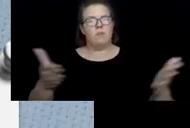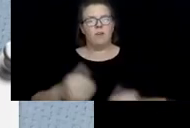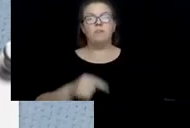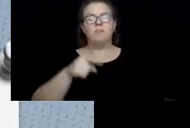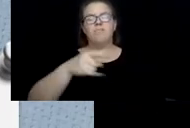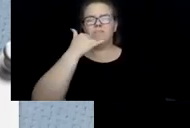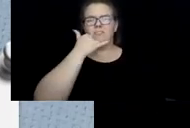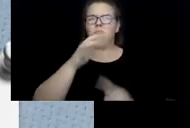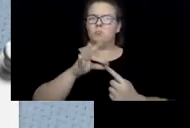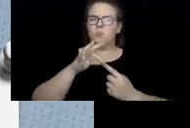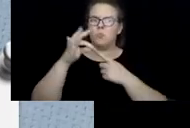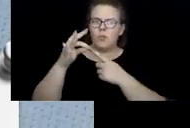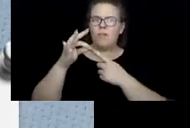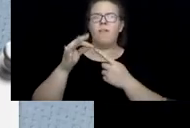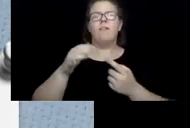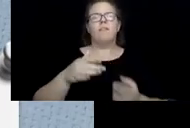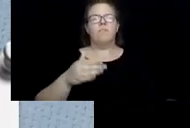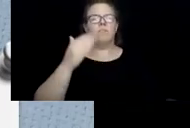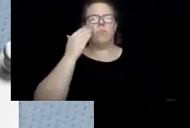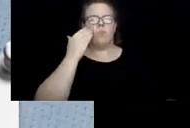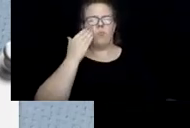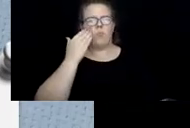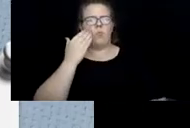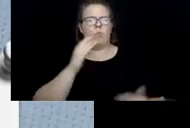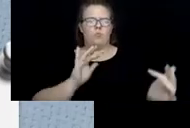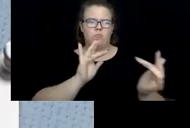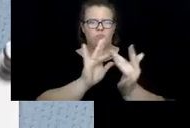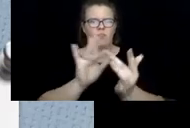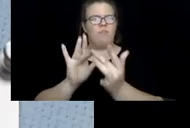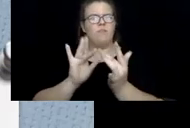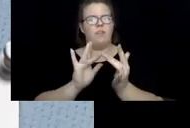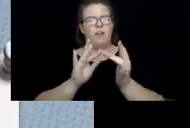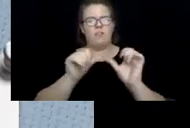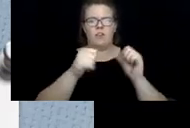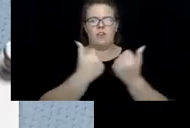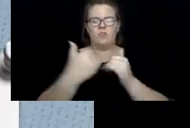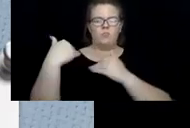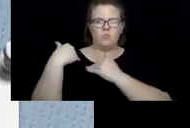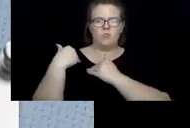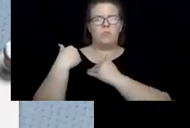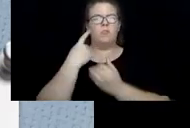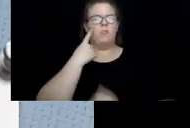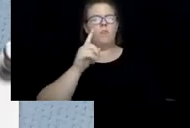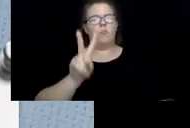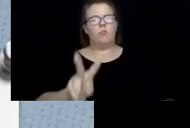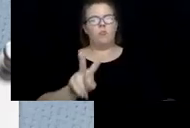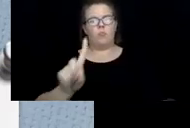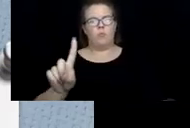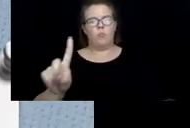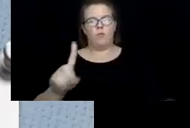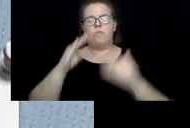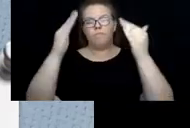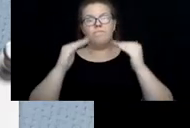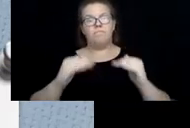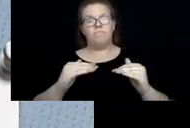calls went to contact Community Services, the agency responsible for 211. Next slide,